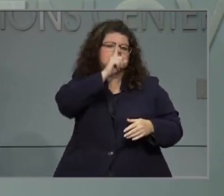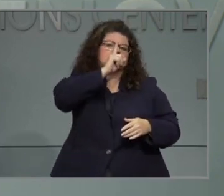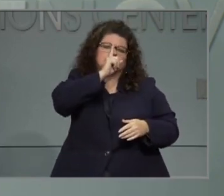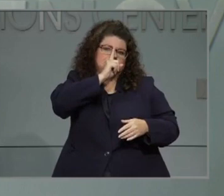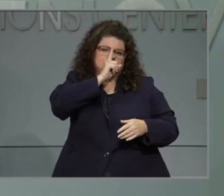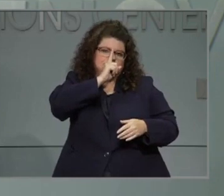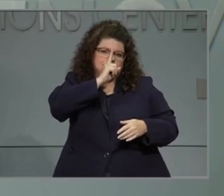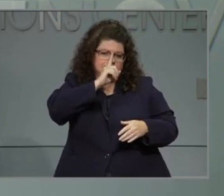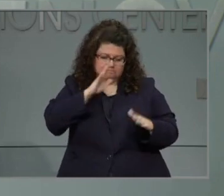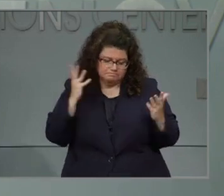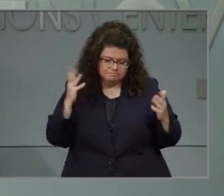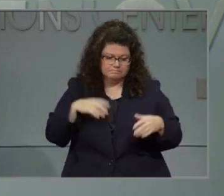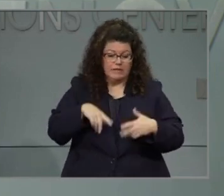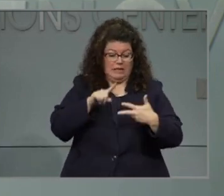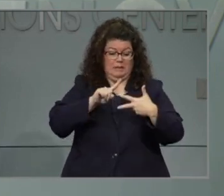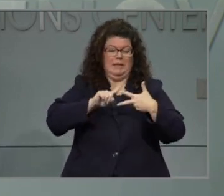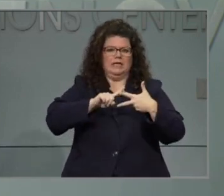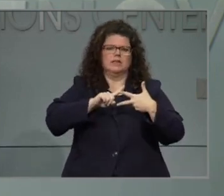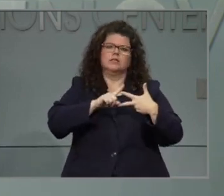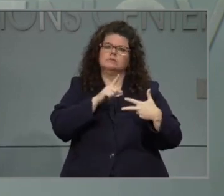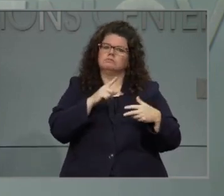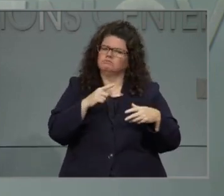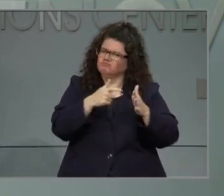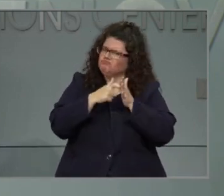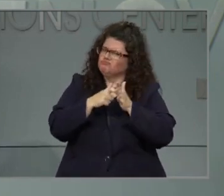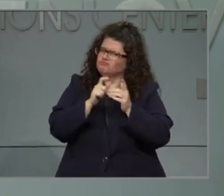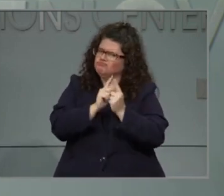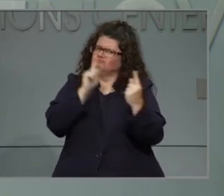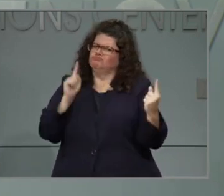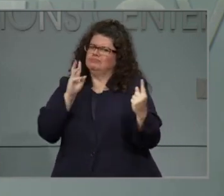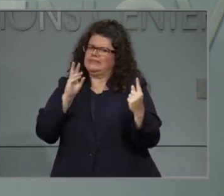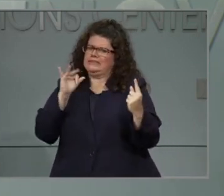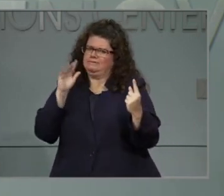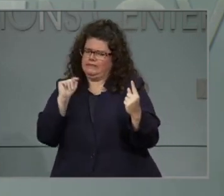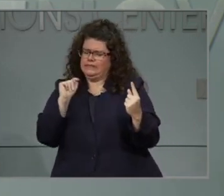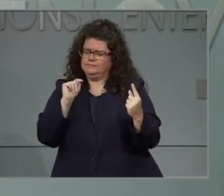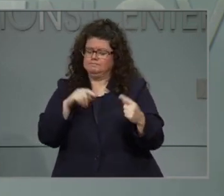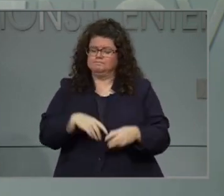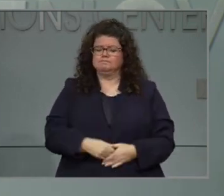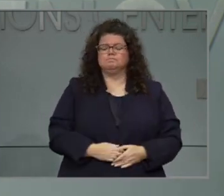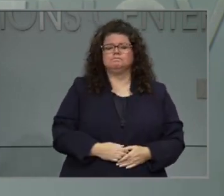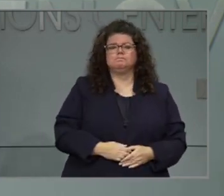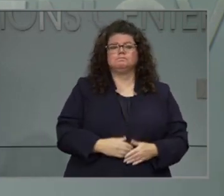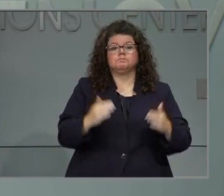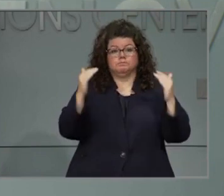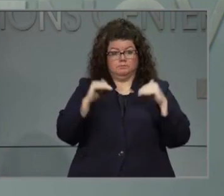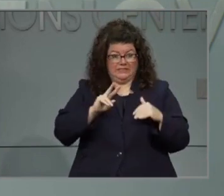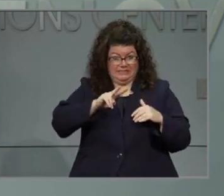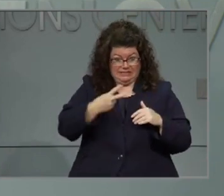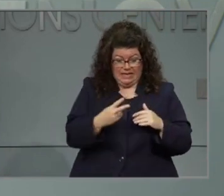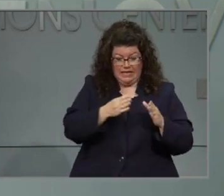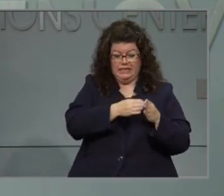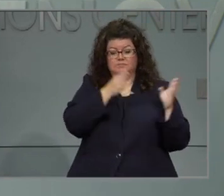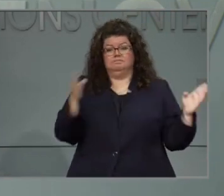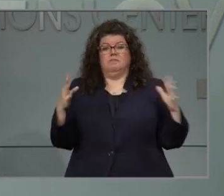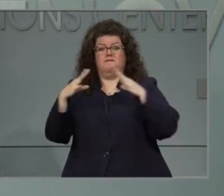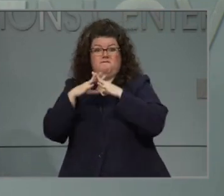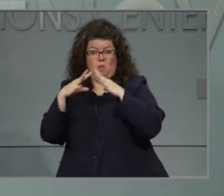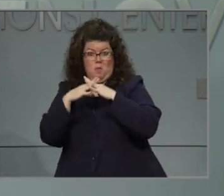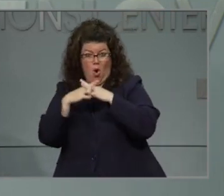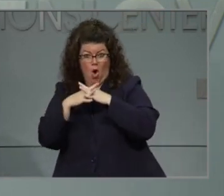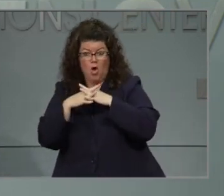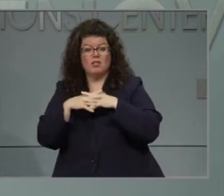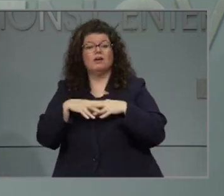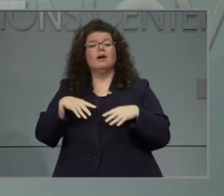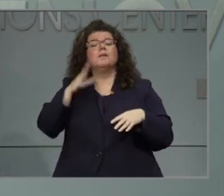And as far as in terms of the football games, we very much recognize that parents want to see their kids play. We are looking at